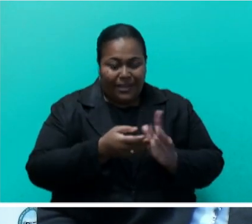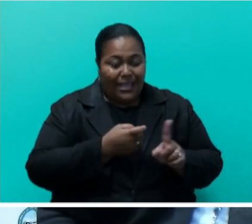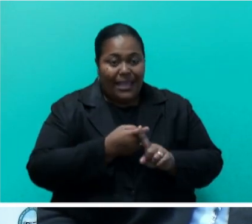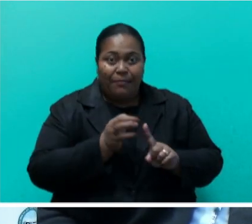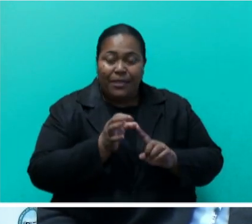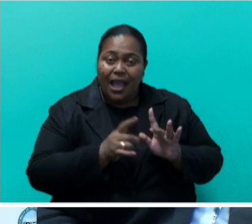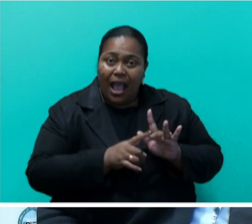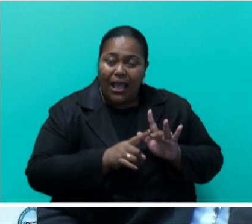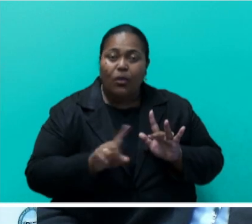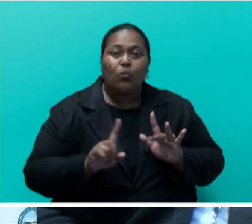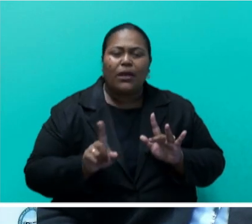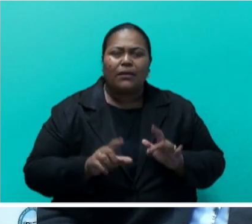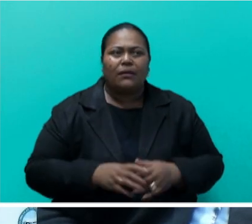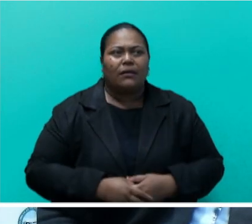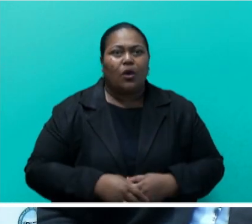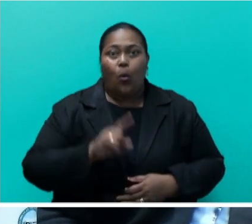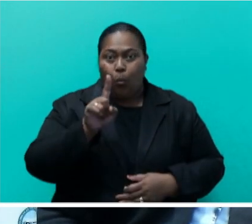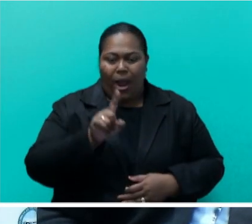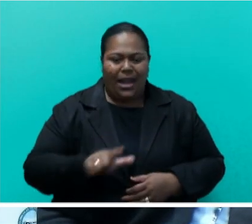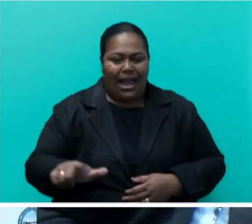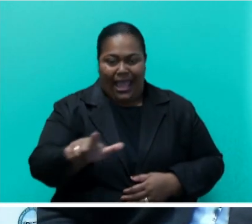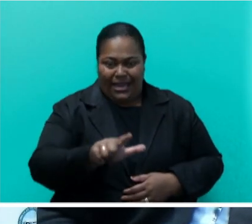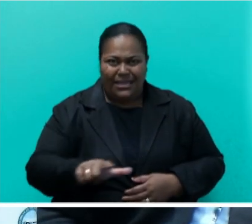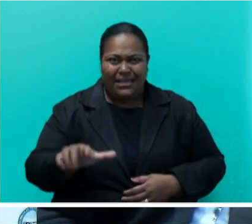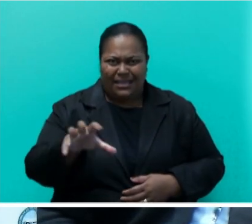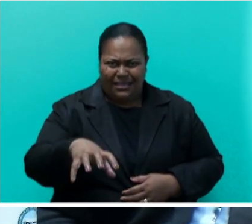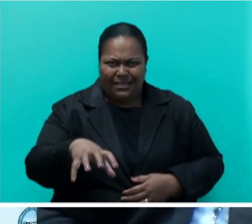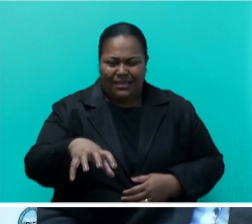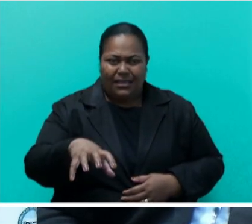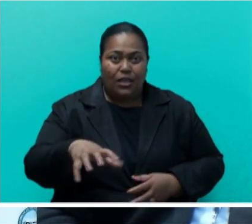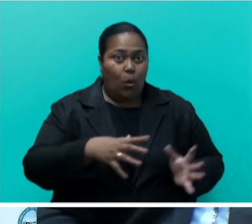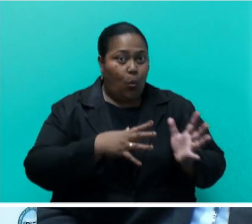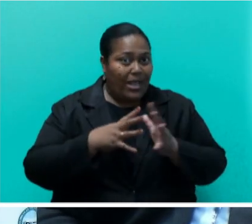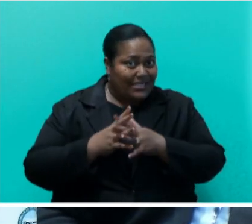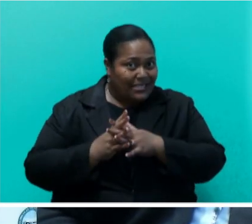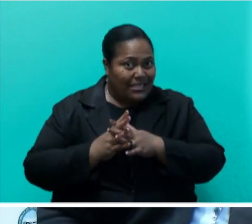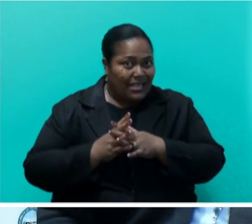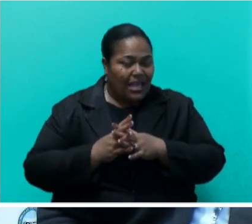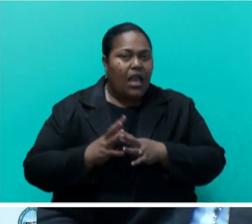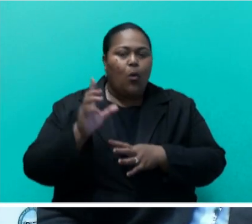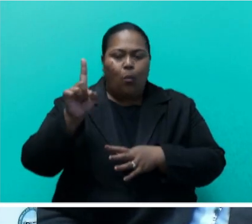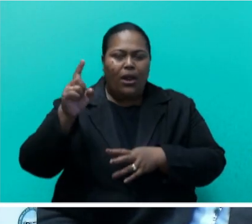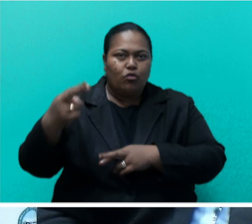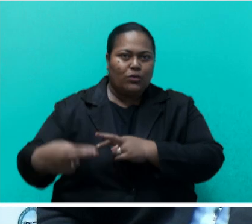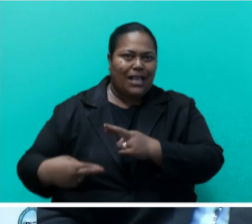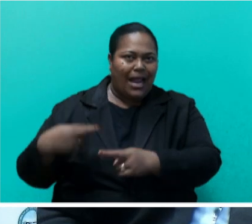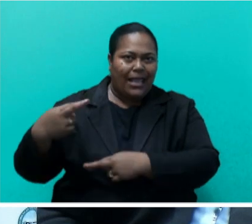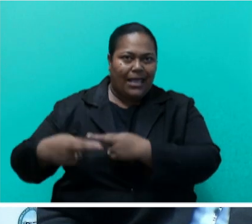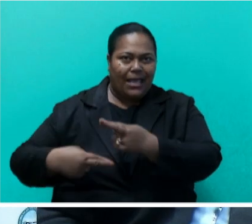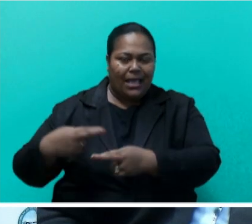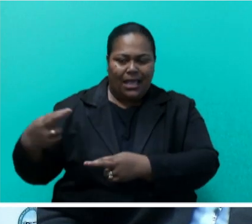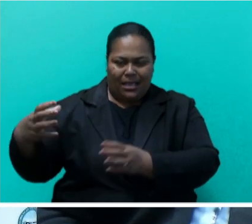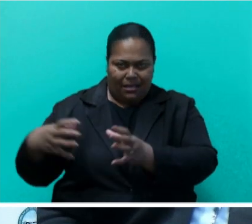is one landfill in the Western Division, as well as one recycling plant